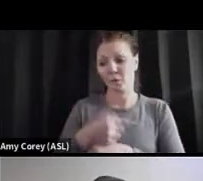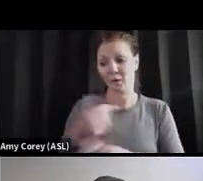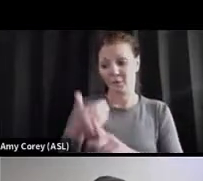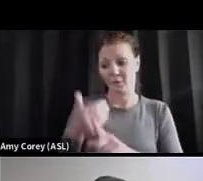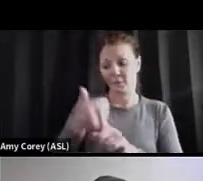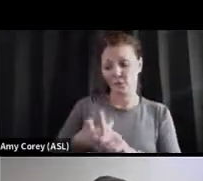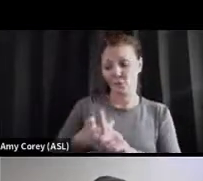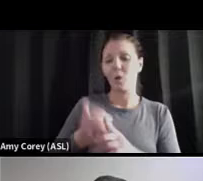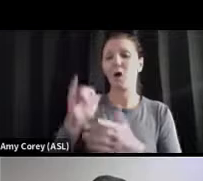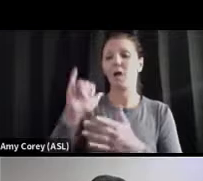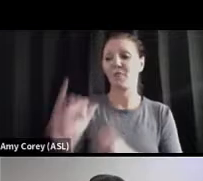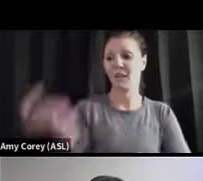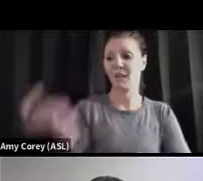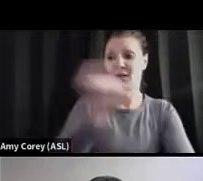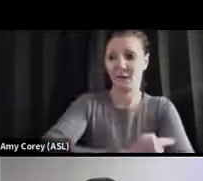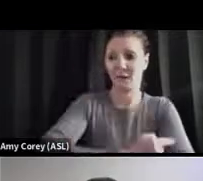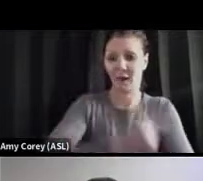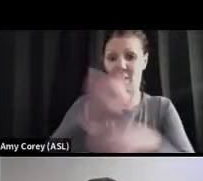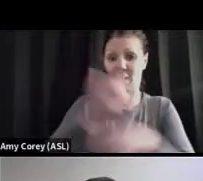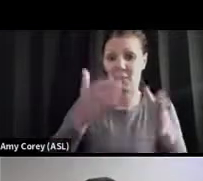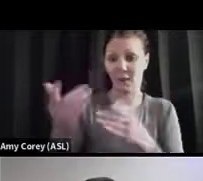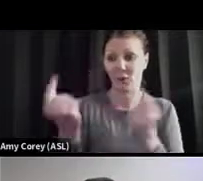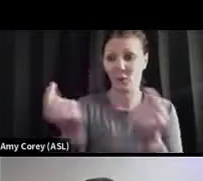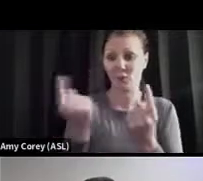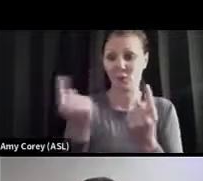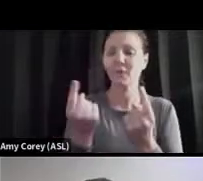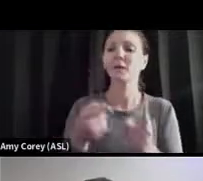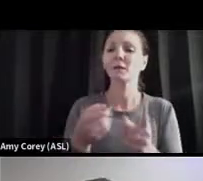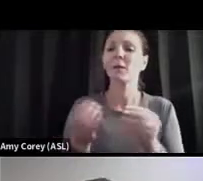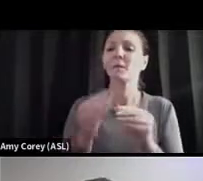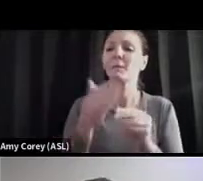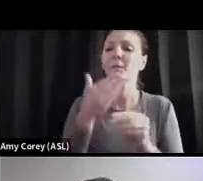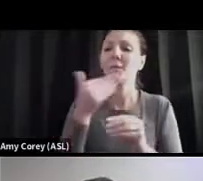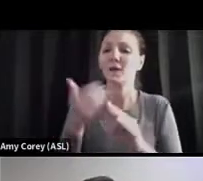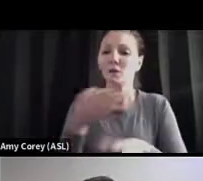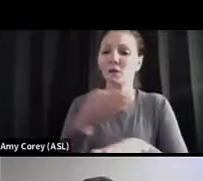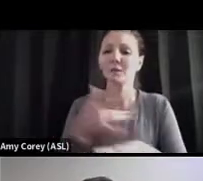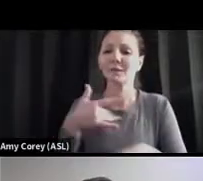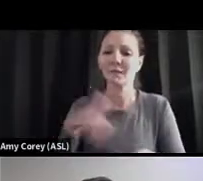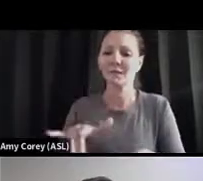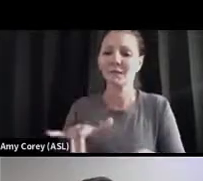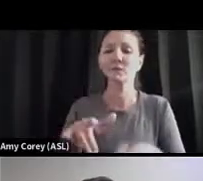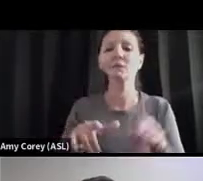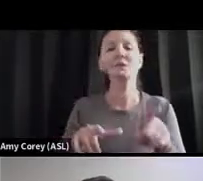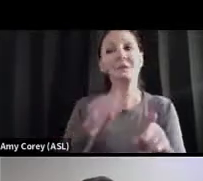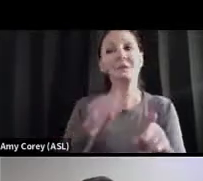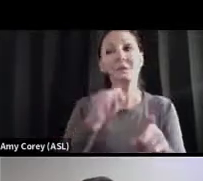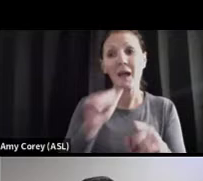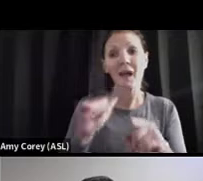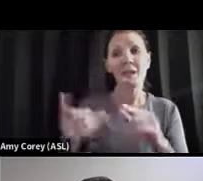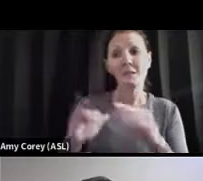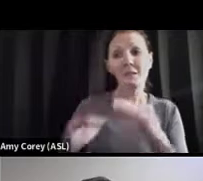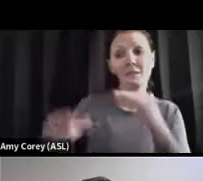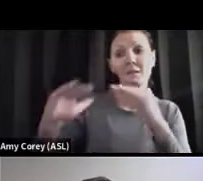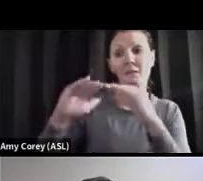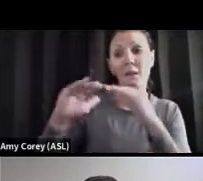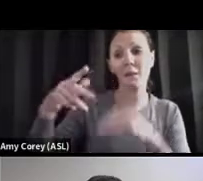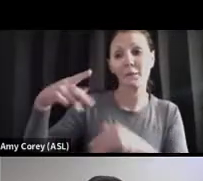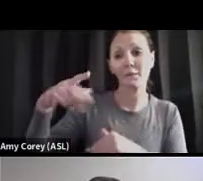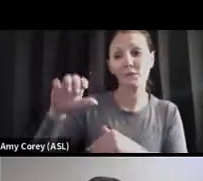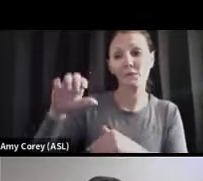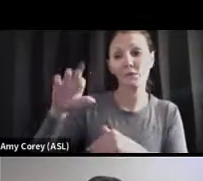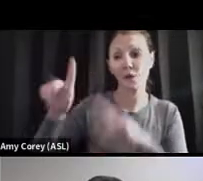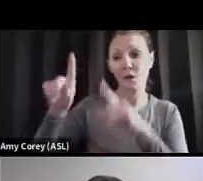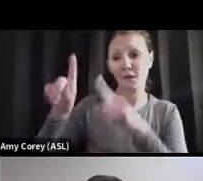getting a better sensitivity, they still aren't quite as good as the PCR test does. For most folks looking to get back into school,